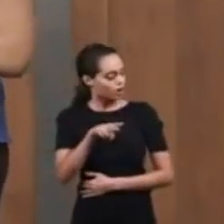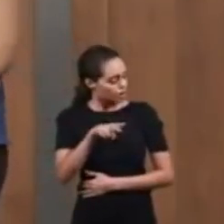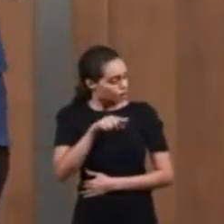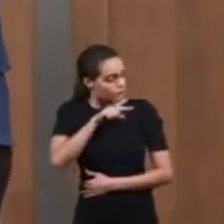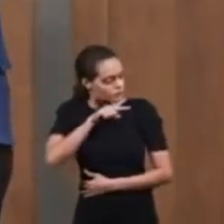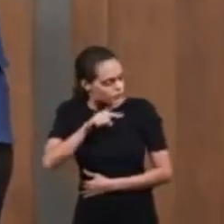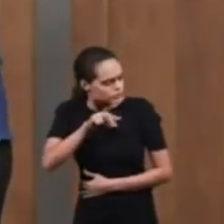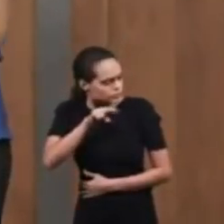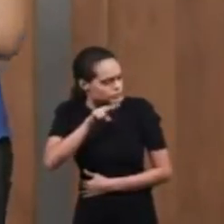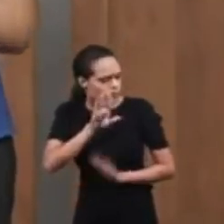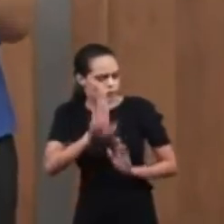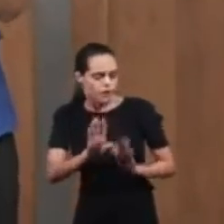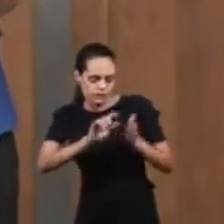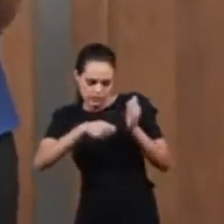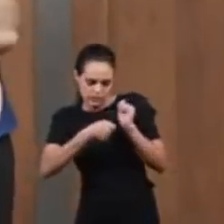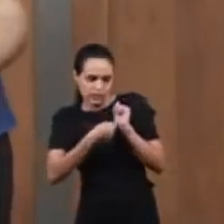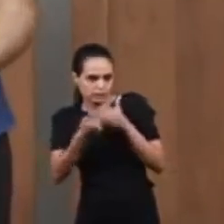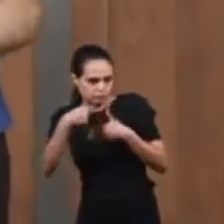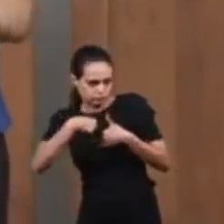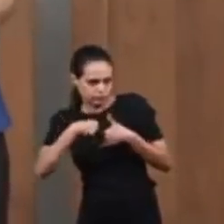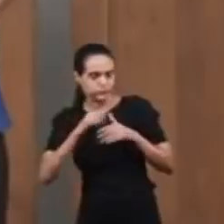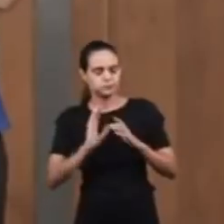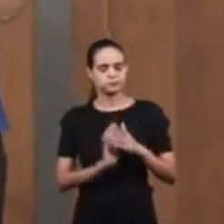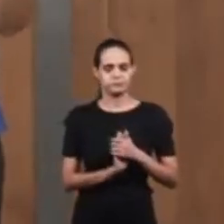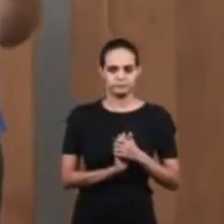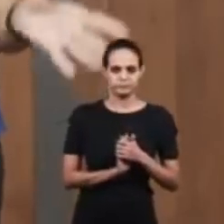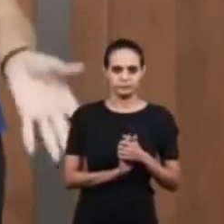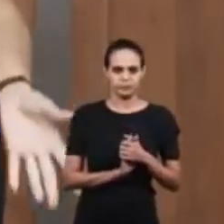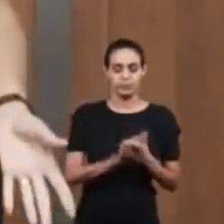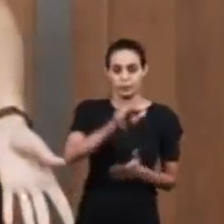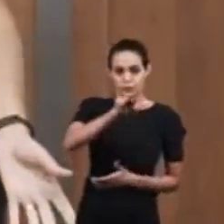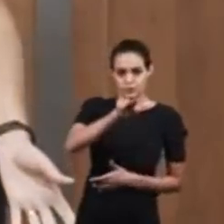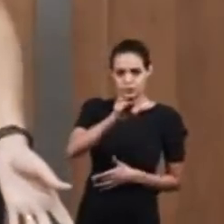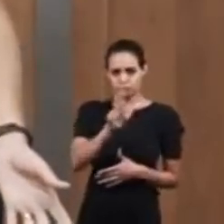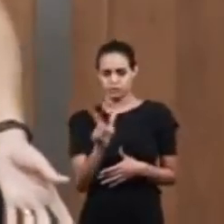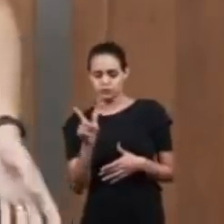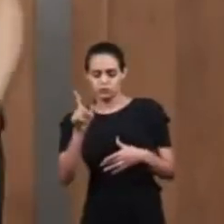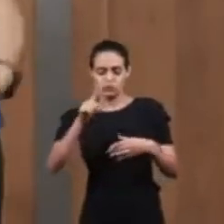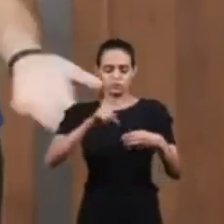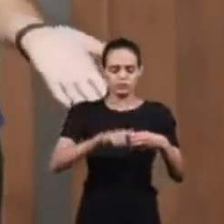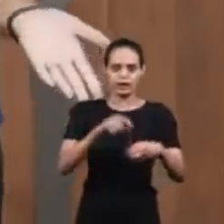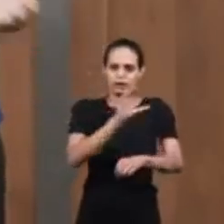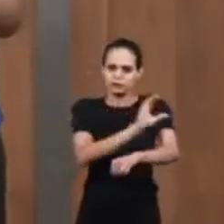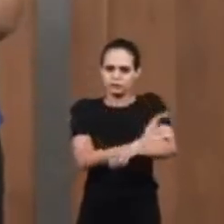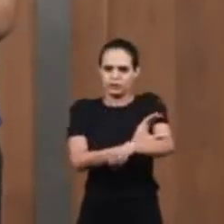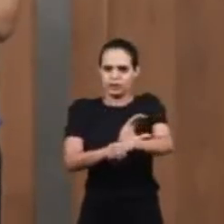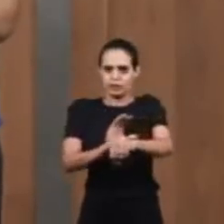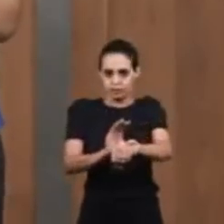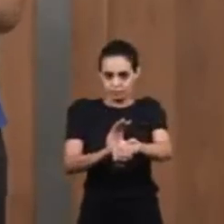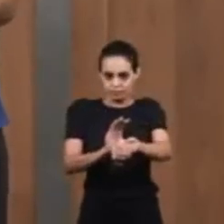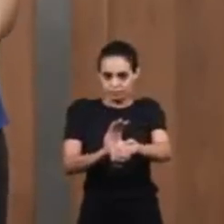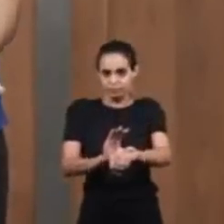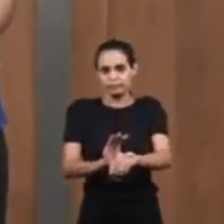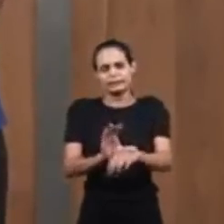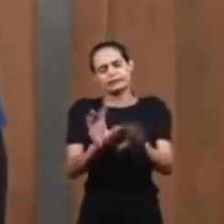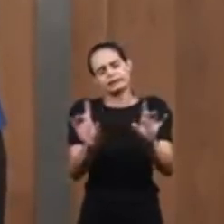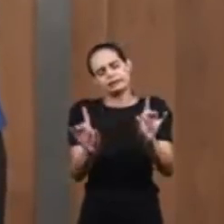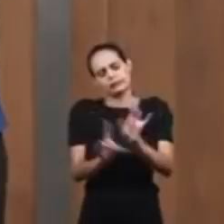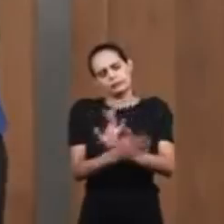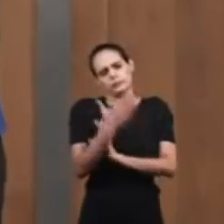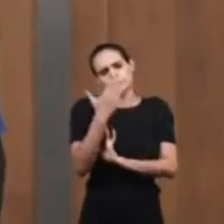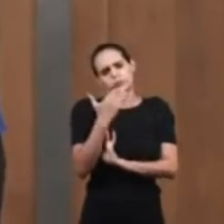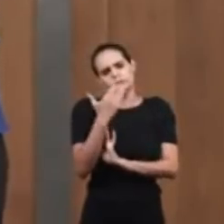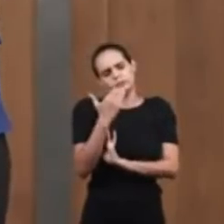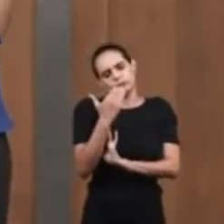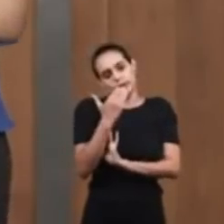They went back to Canaan Told their father Everything that had happened But after a while Their food supply had run out And they